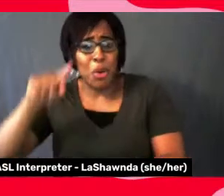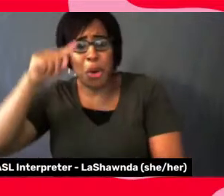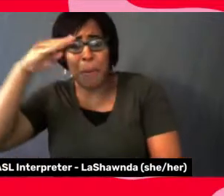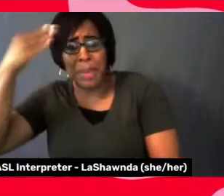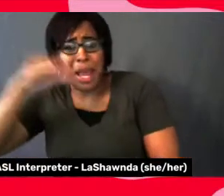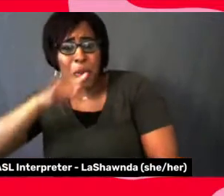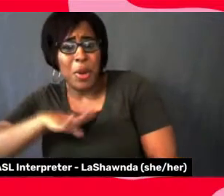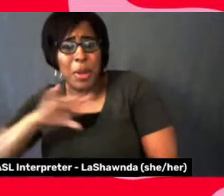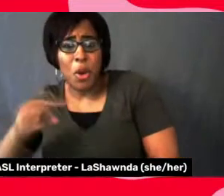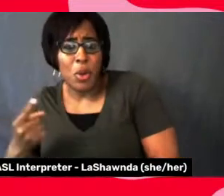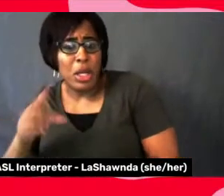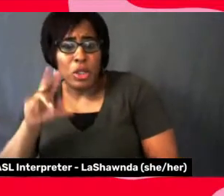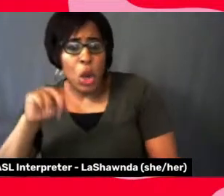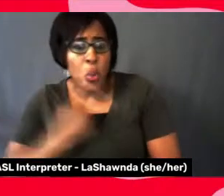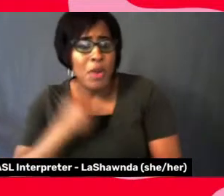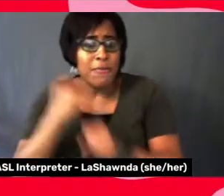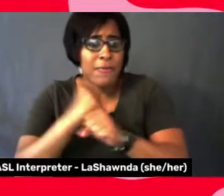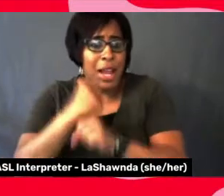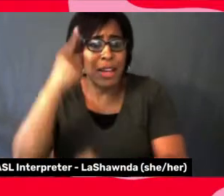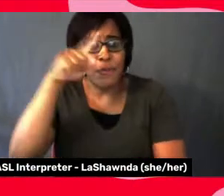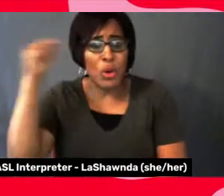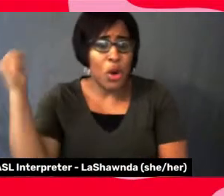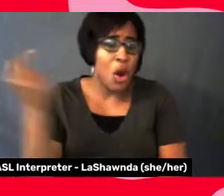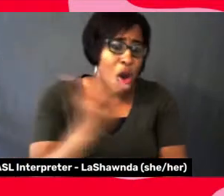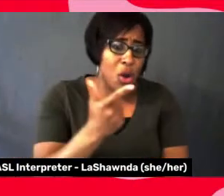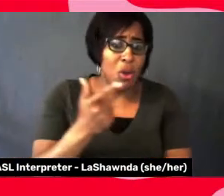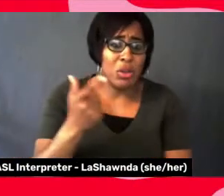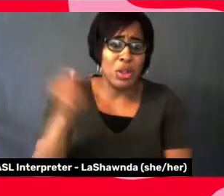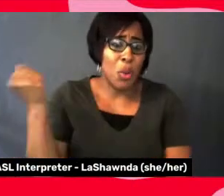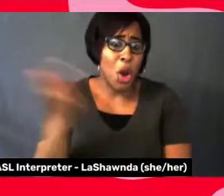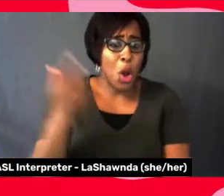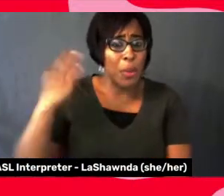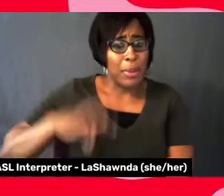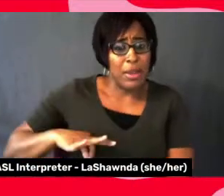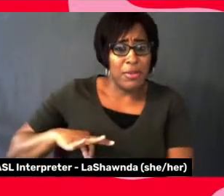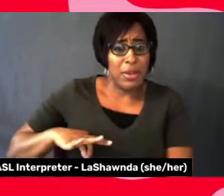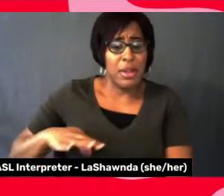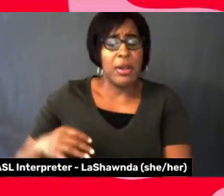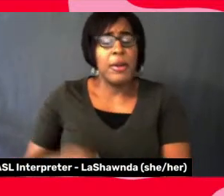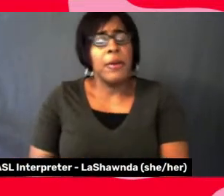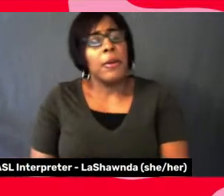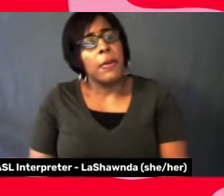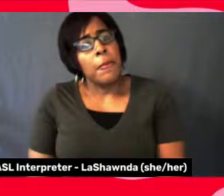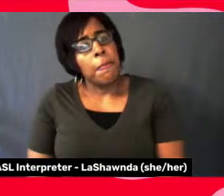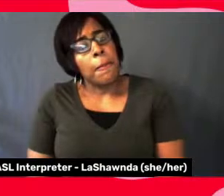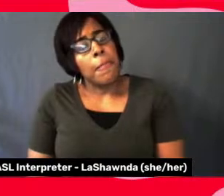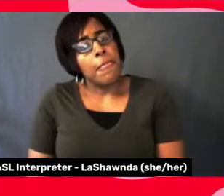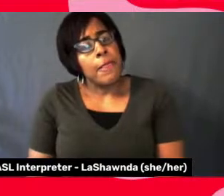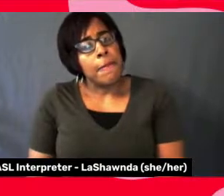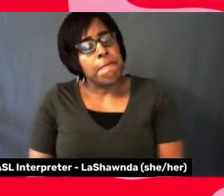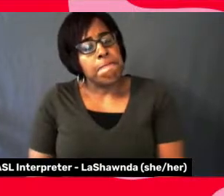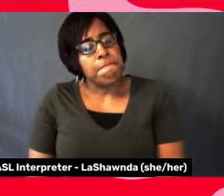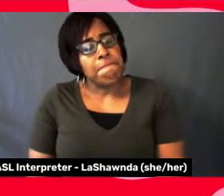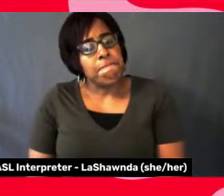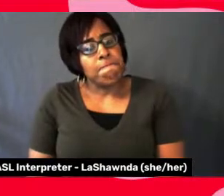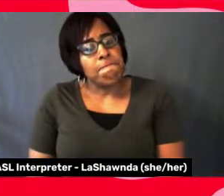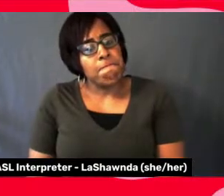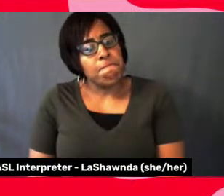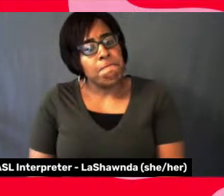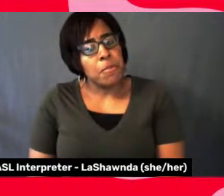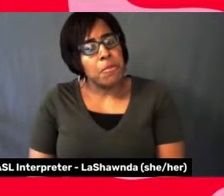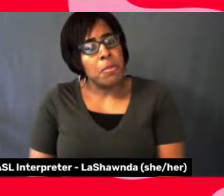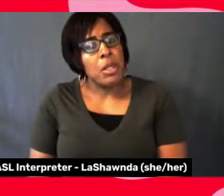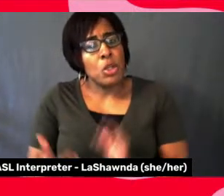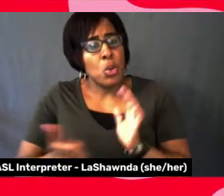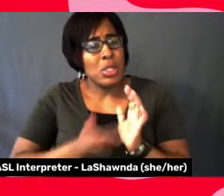everybody benefits. But I do wonder sometimes if that burden, um, that